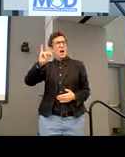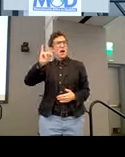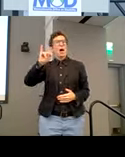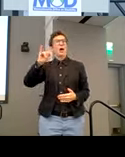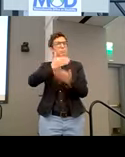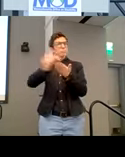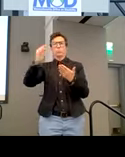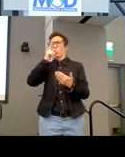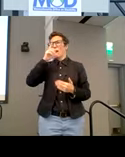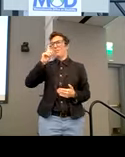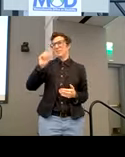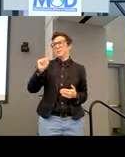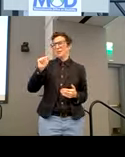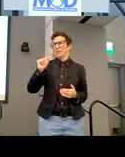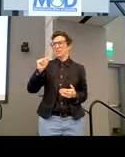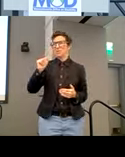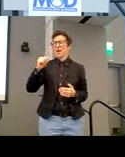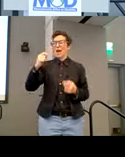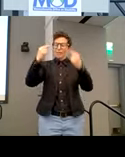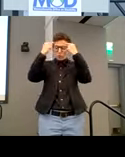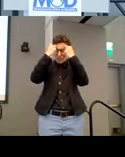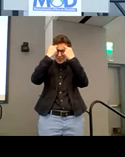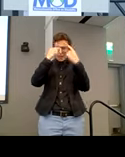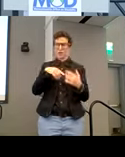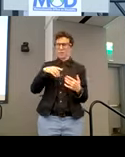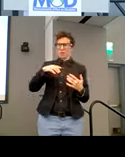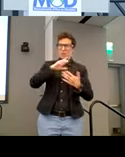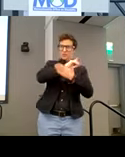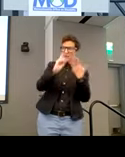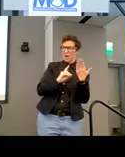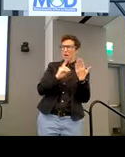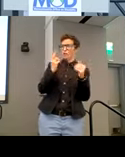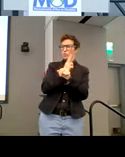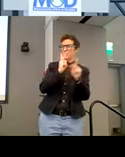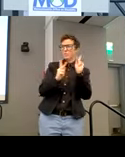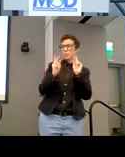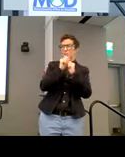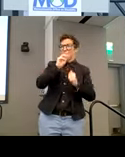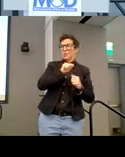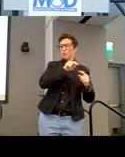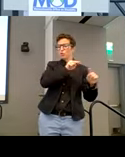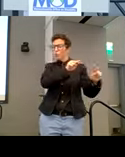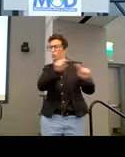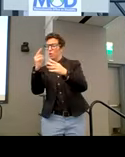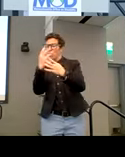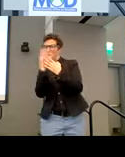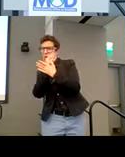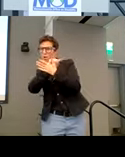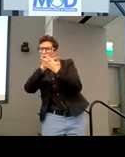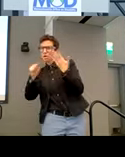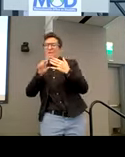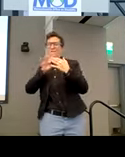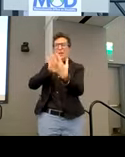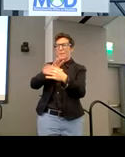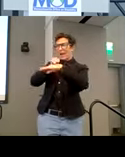and designed with accessibility from the beginning. So we need all the things that we've talked about here this morning, the collaboration